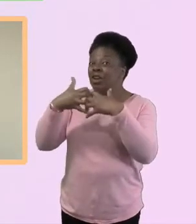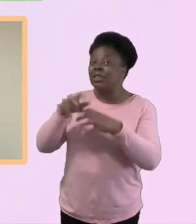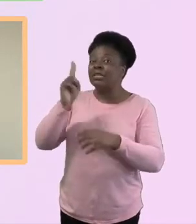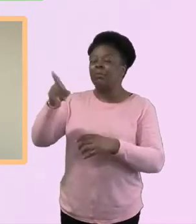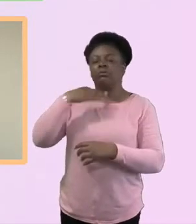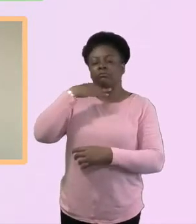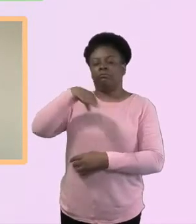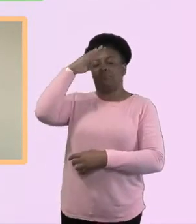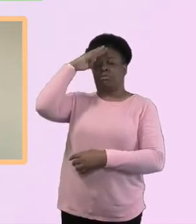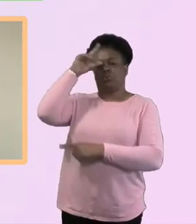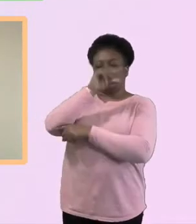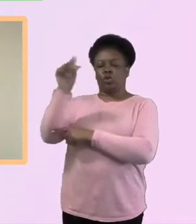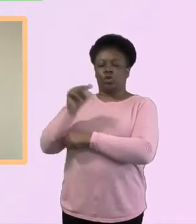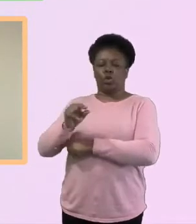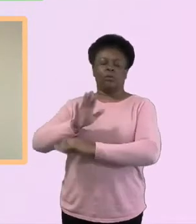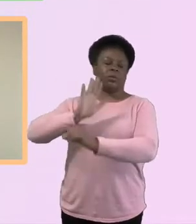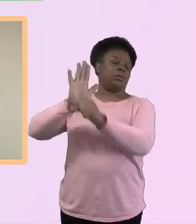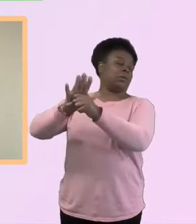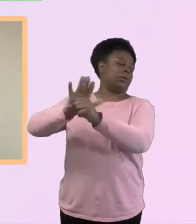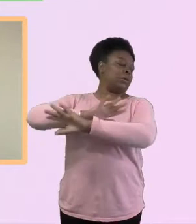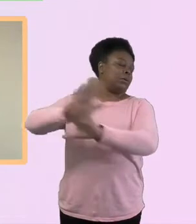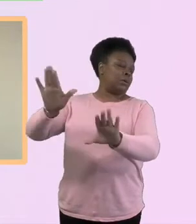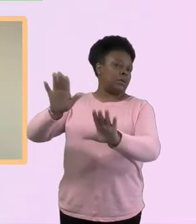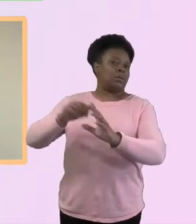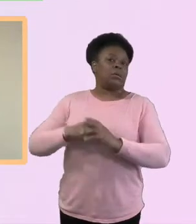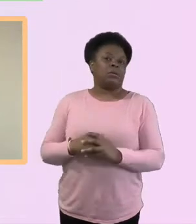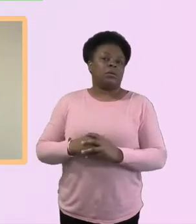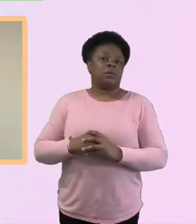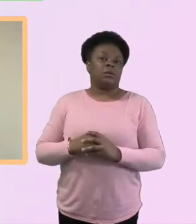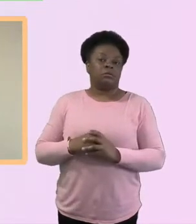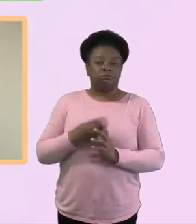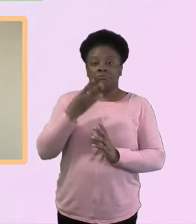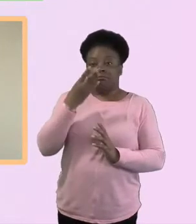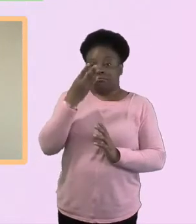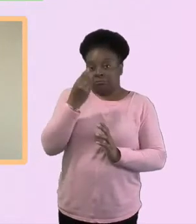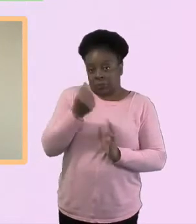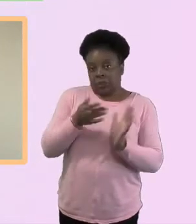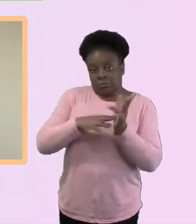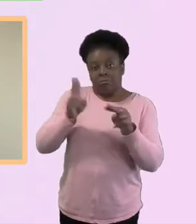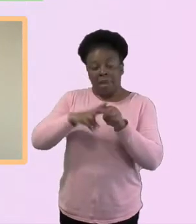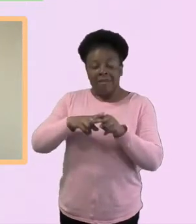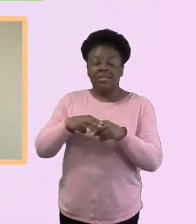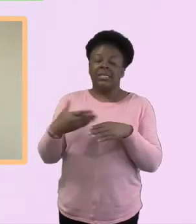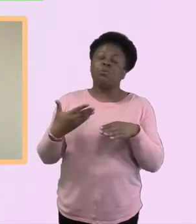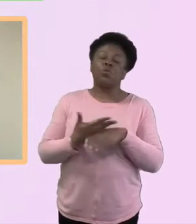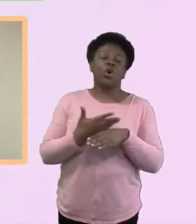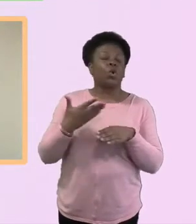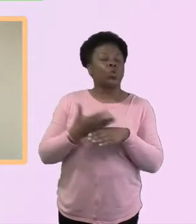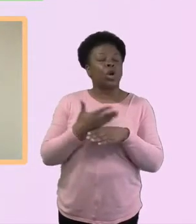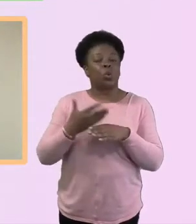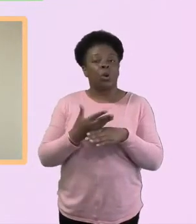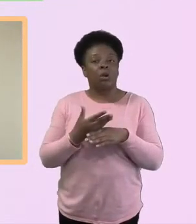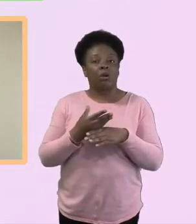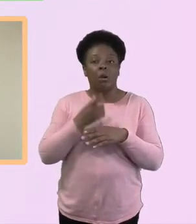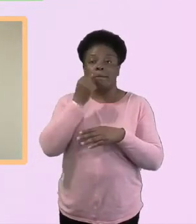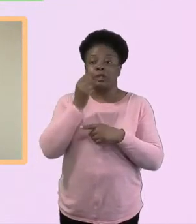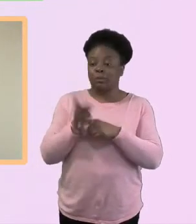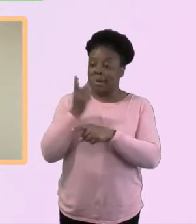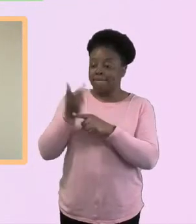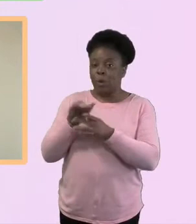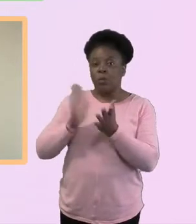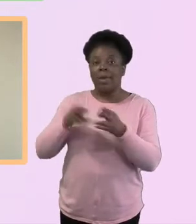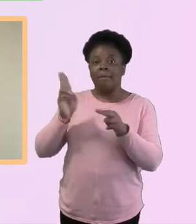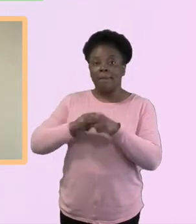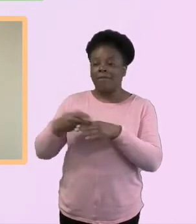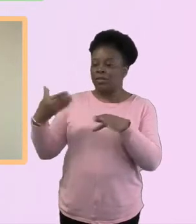also we've had people who've been like parents who are working, both working full time, both looking after